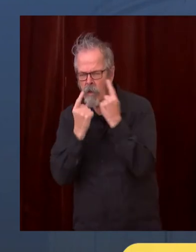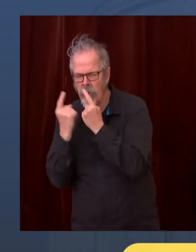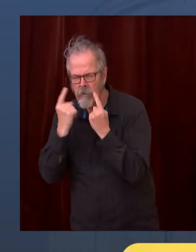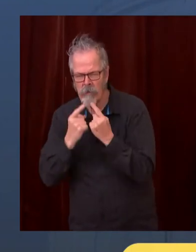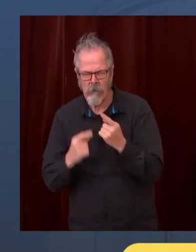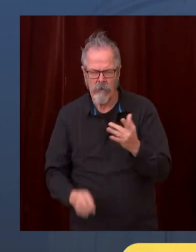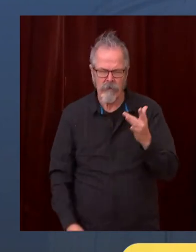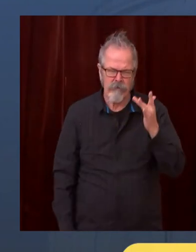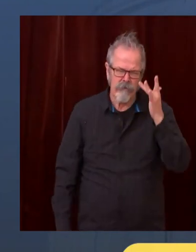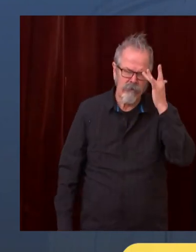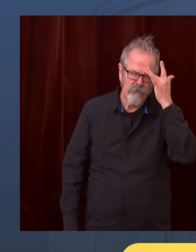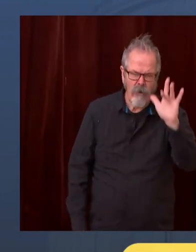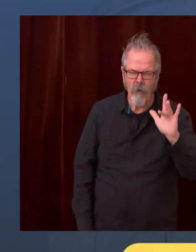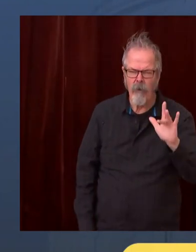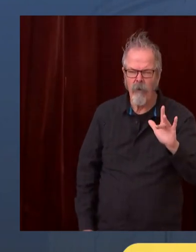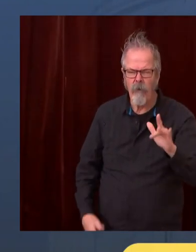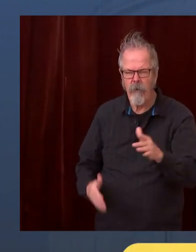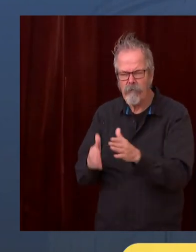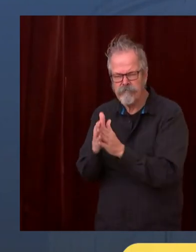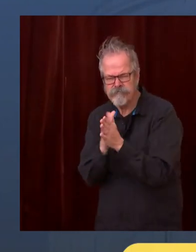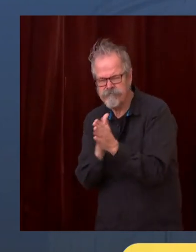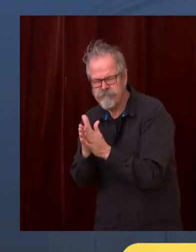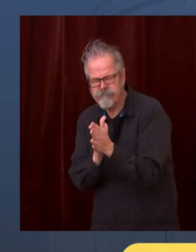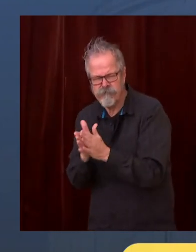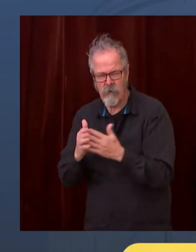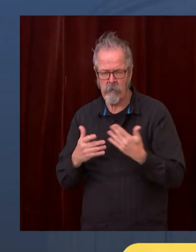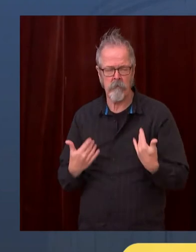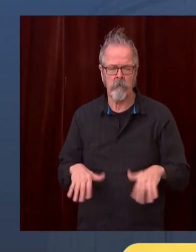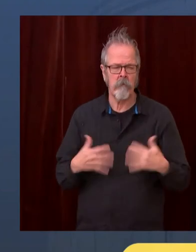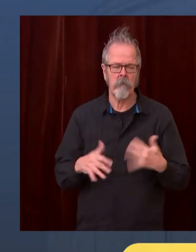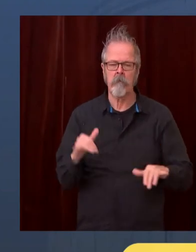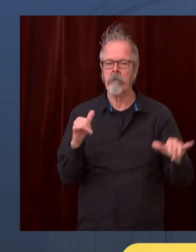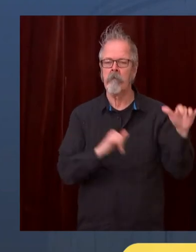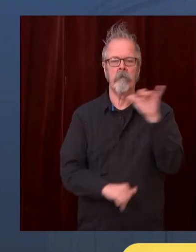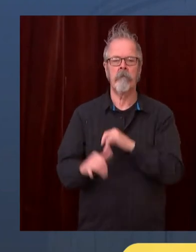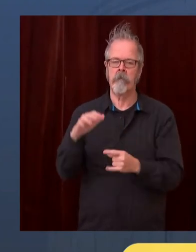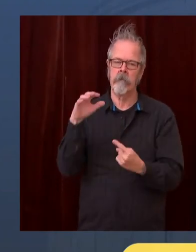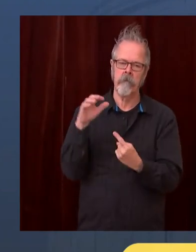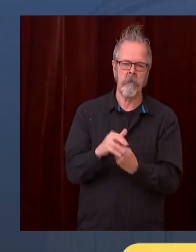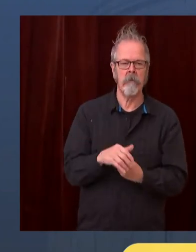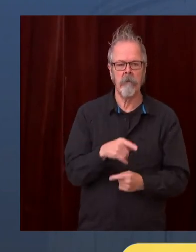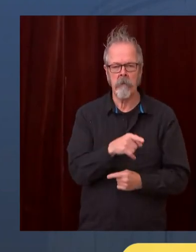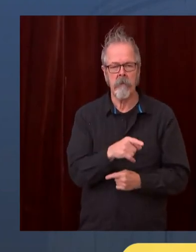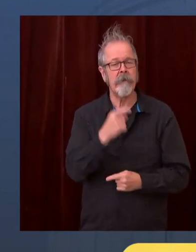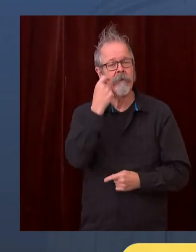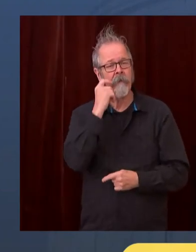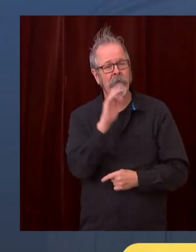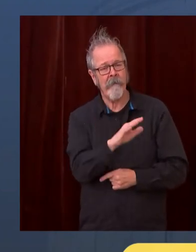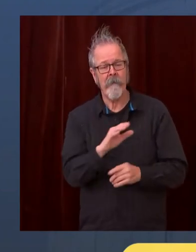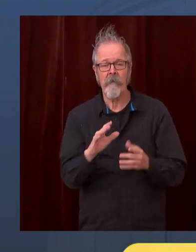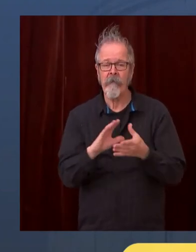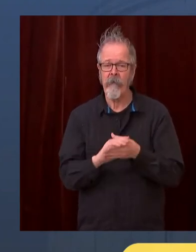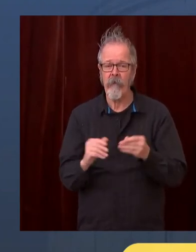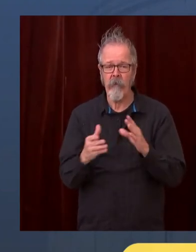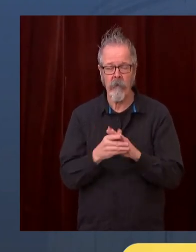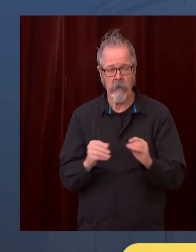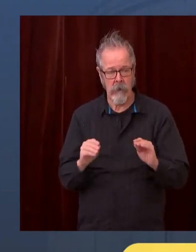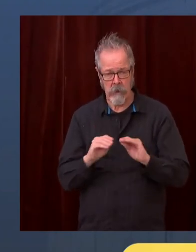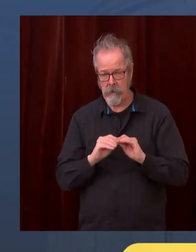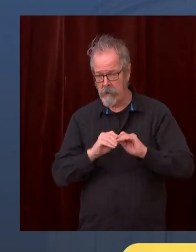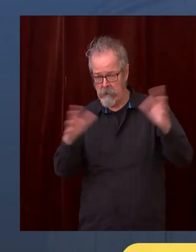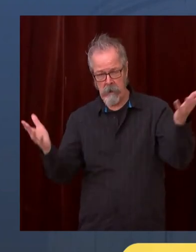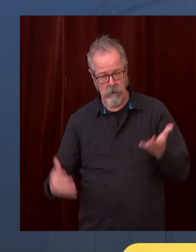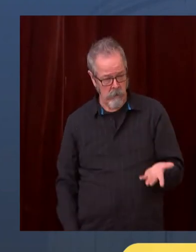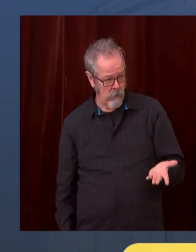one of the advantages of my giving sort of advanced notice, that we could do this really well, even in a time of a pandemic, and we have a